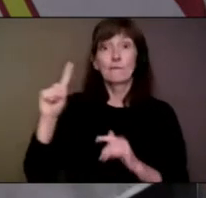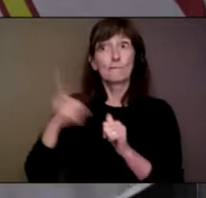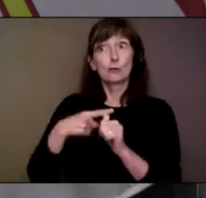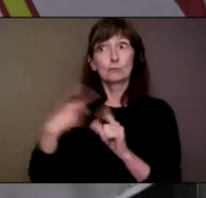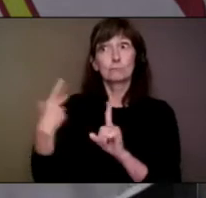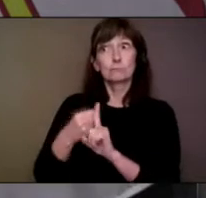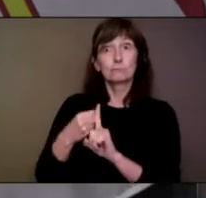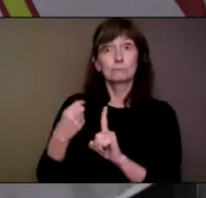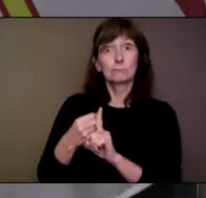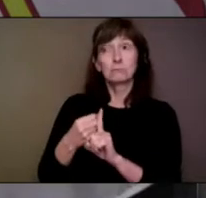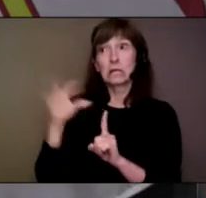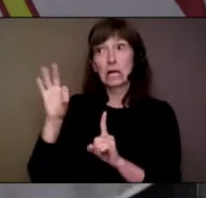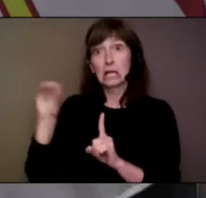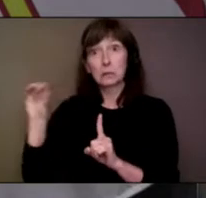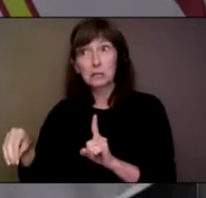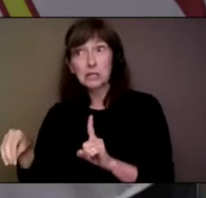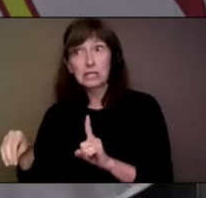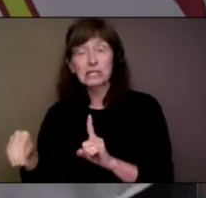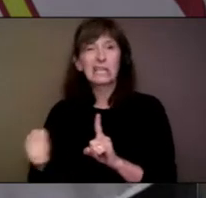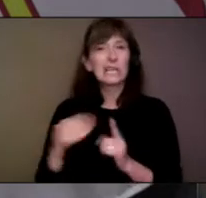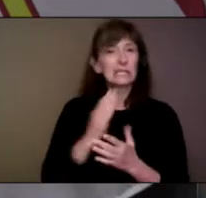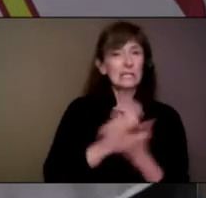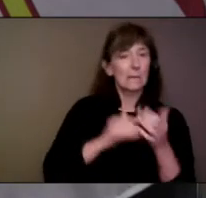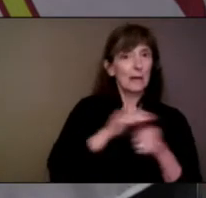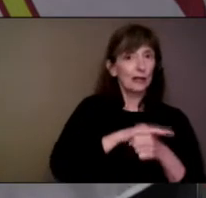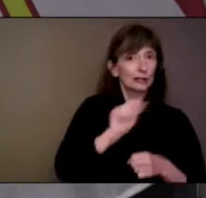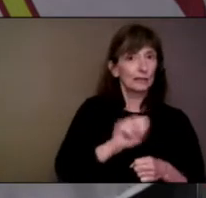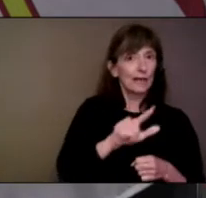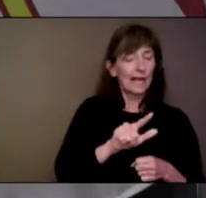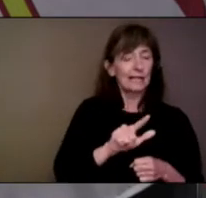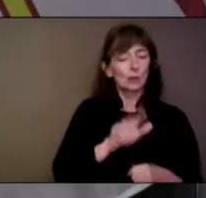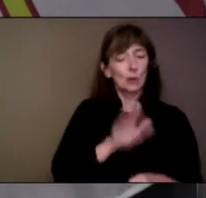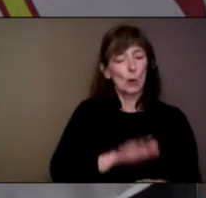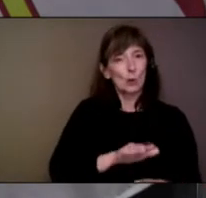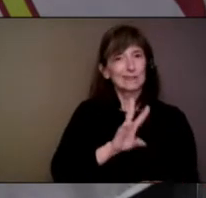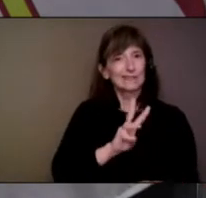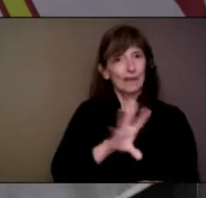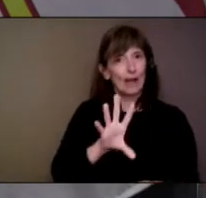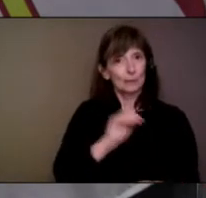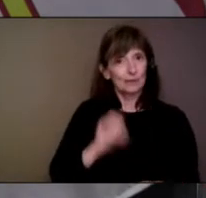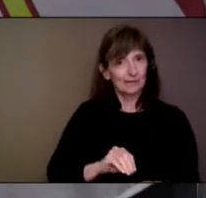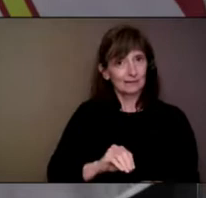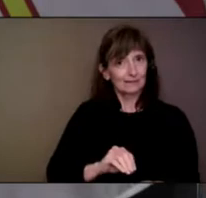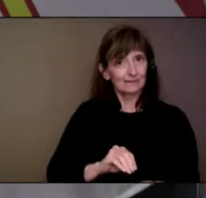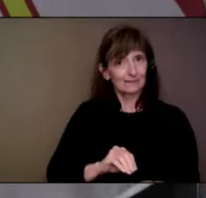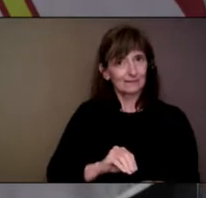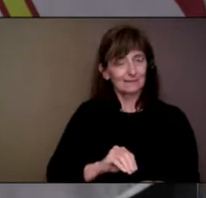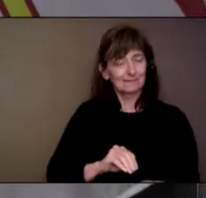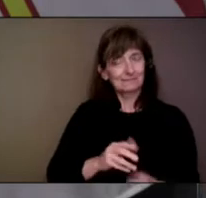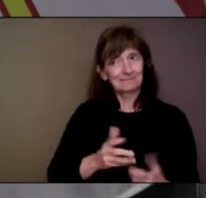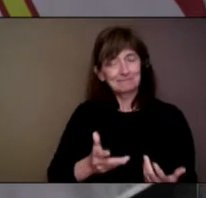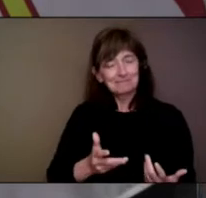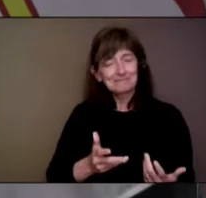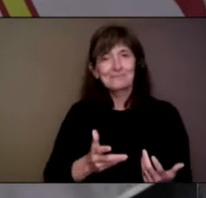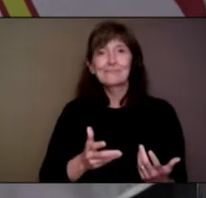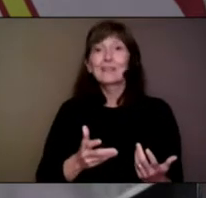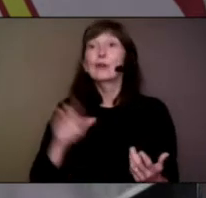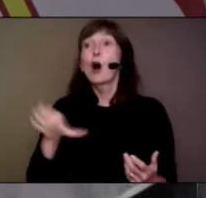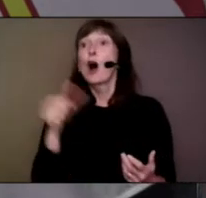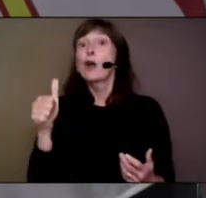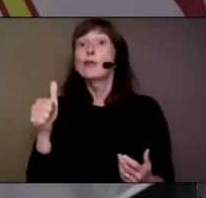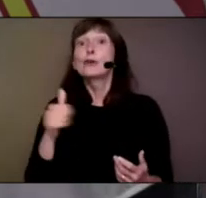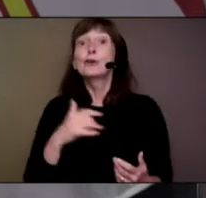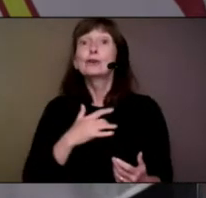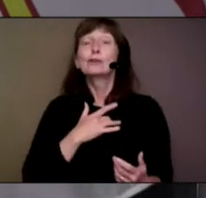other areas, it is as low as 65%. The evidence in epidemiology elsewhere tells us that unvaccinated individuals